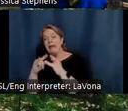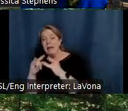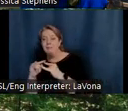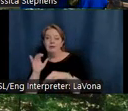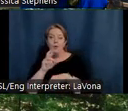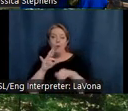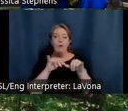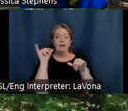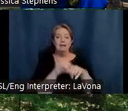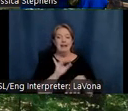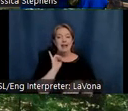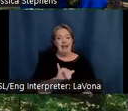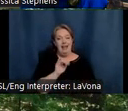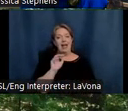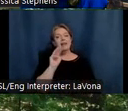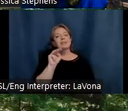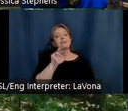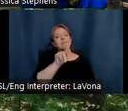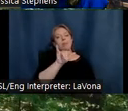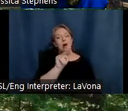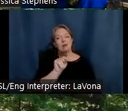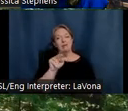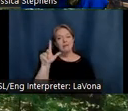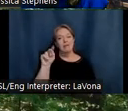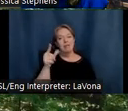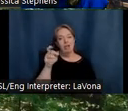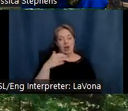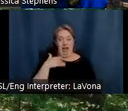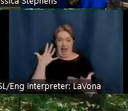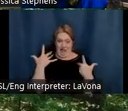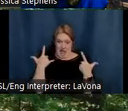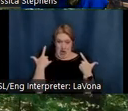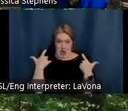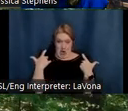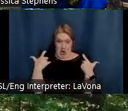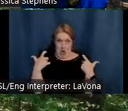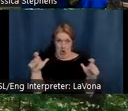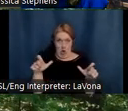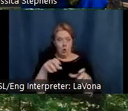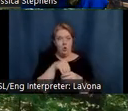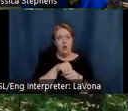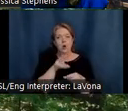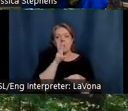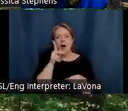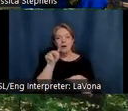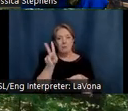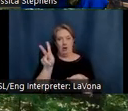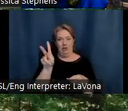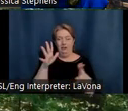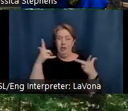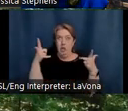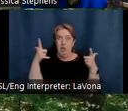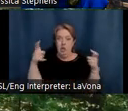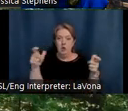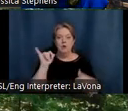Lodge, which also features a large-scale, and I mean super-large-scale, indoor water park. The Saddle Barn can